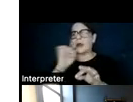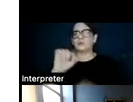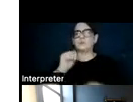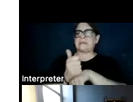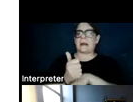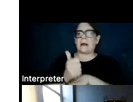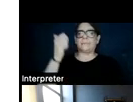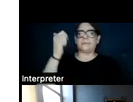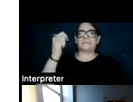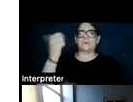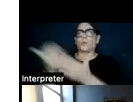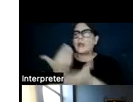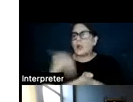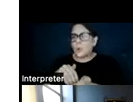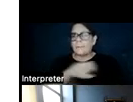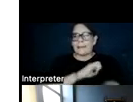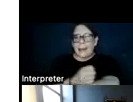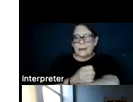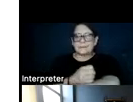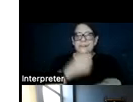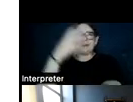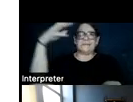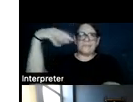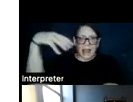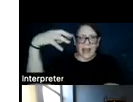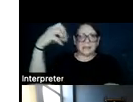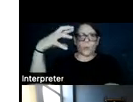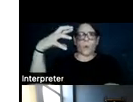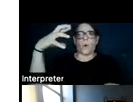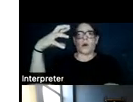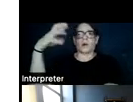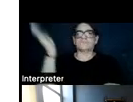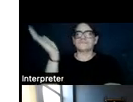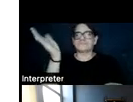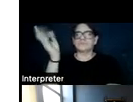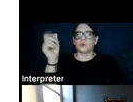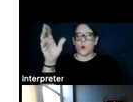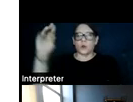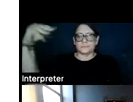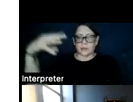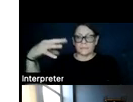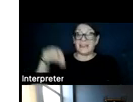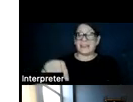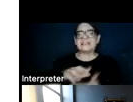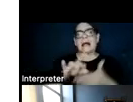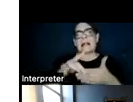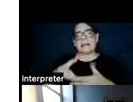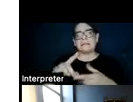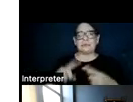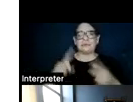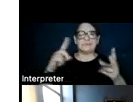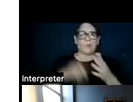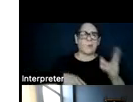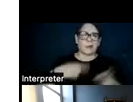renewable energy power plants. This leads to something called a chicken and egg problem in the renewable energy